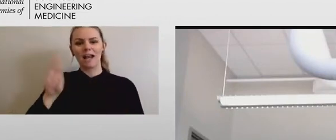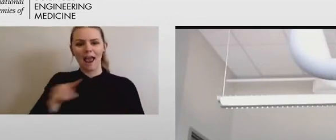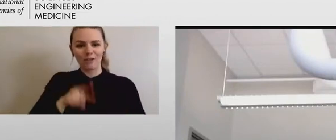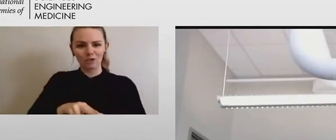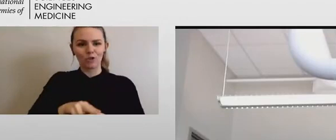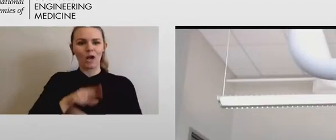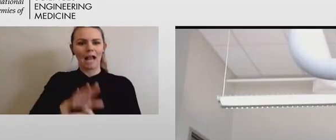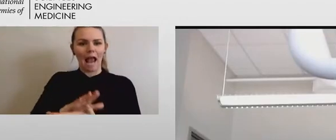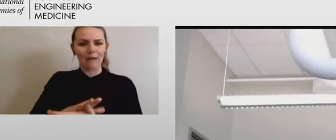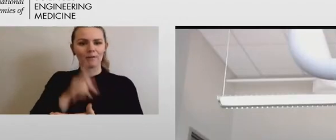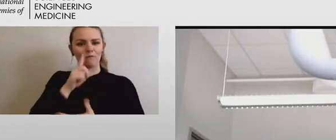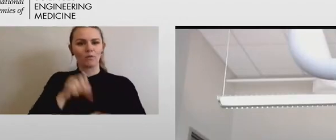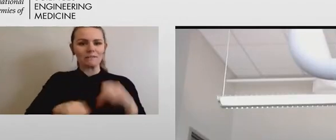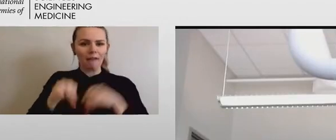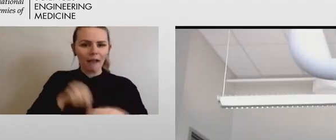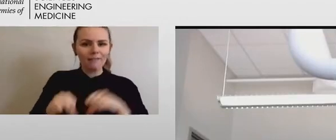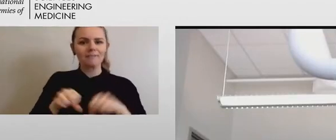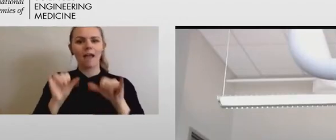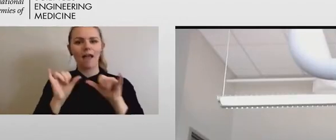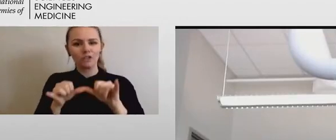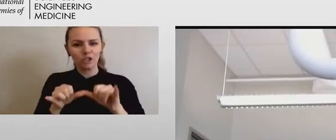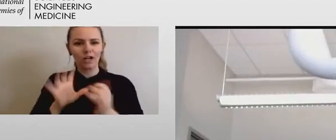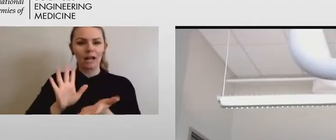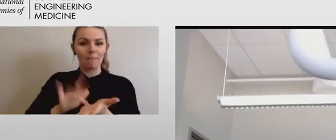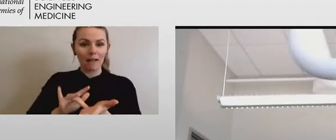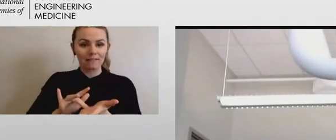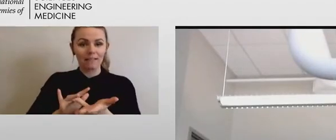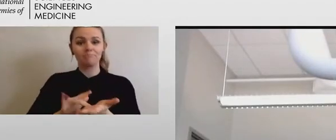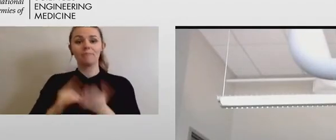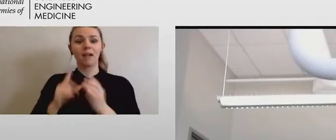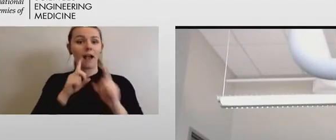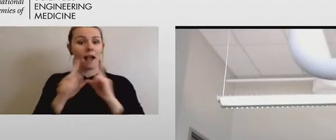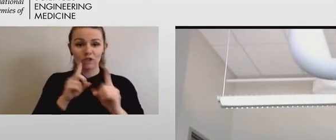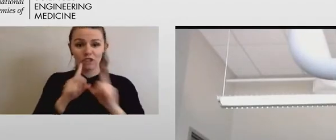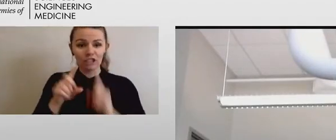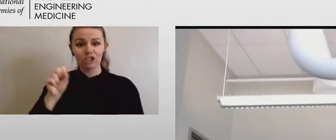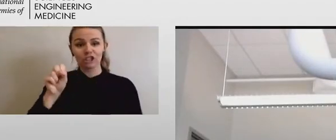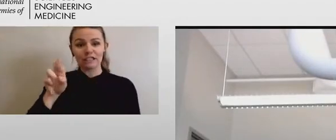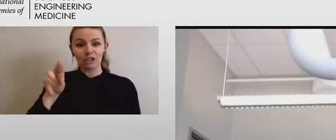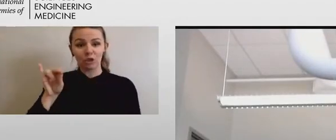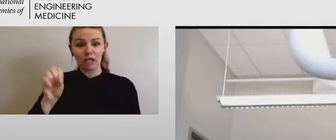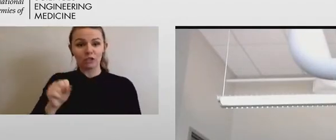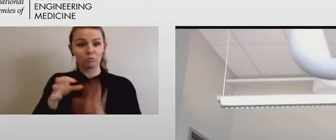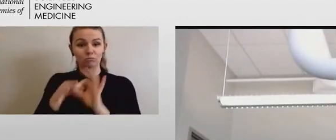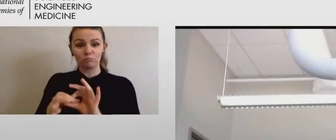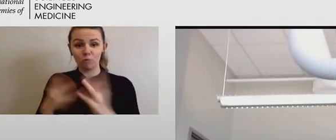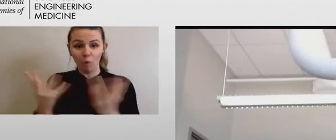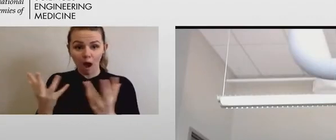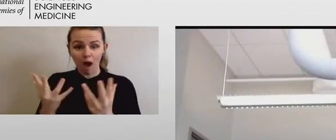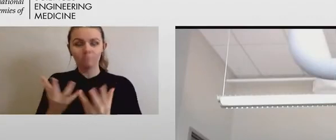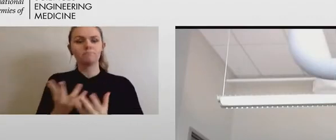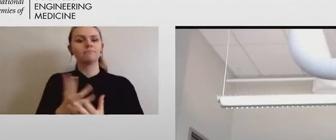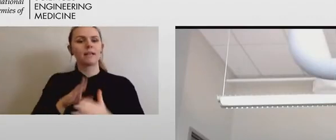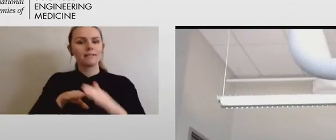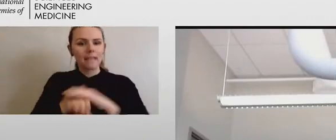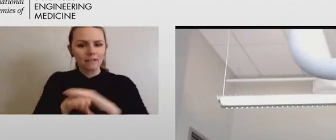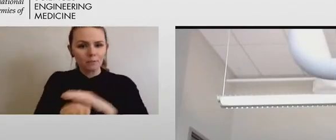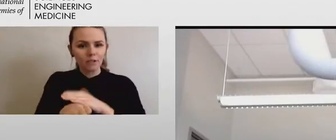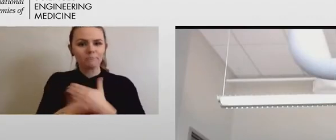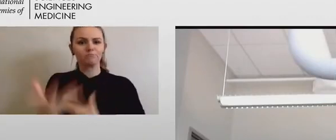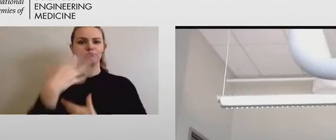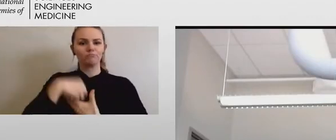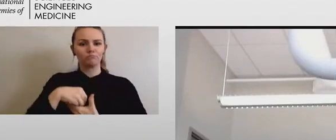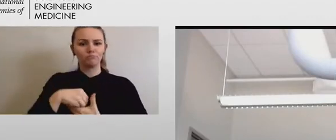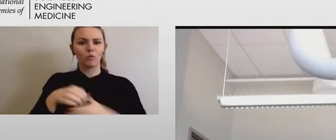Conversation Series on Accessibility and Inclusion in STEM. I'm Dr. Rory